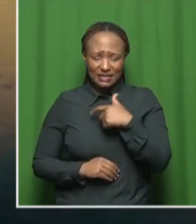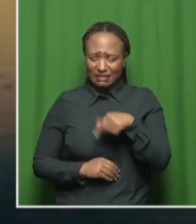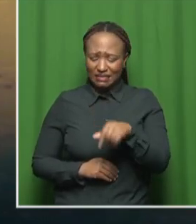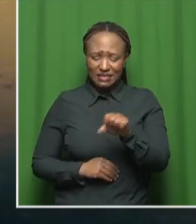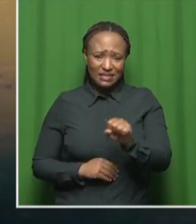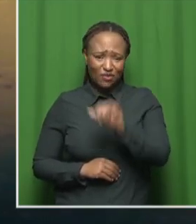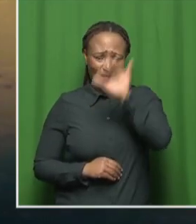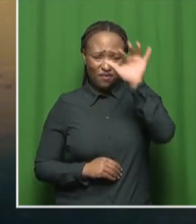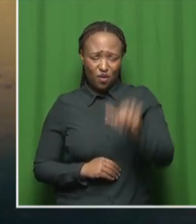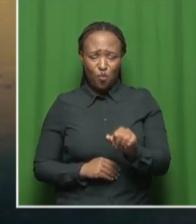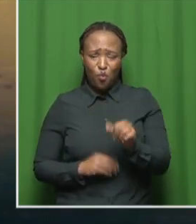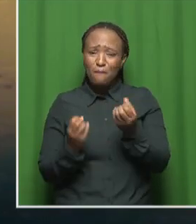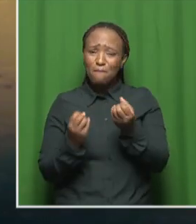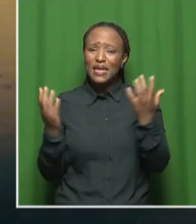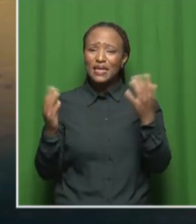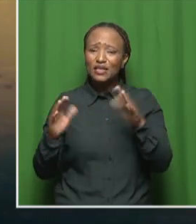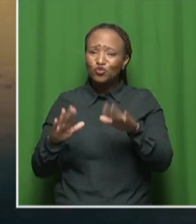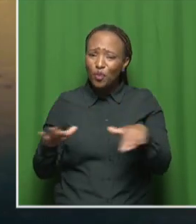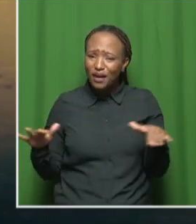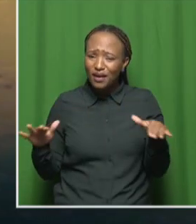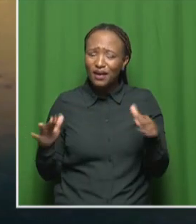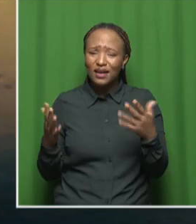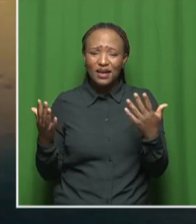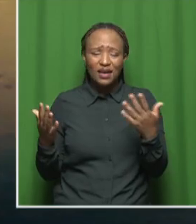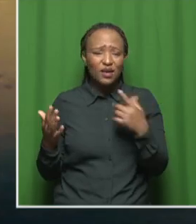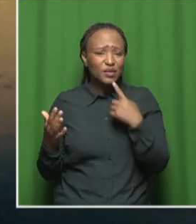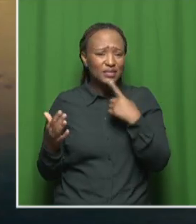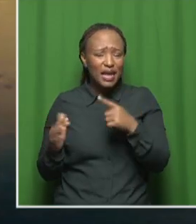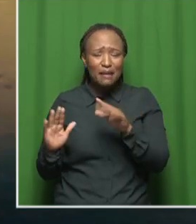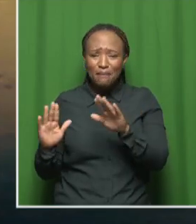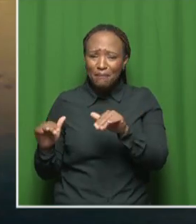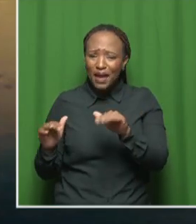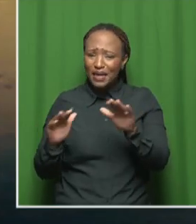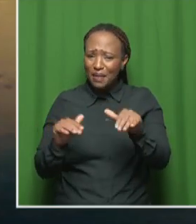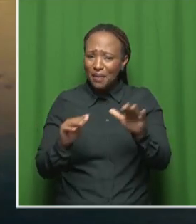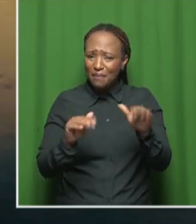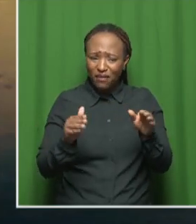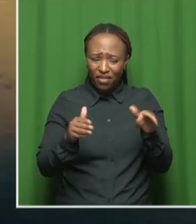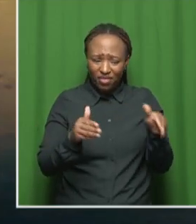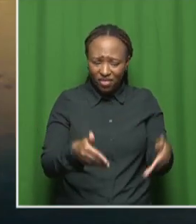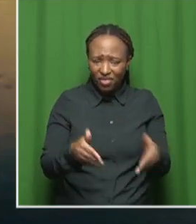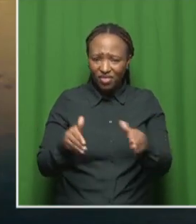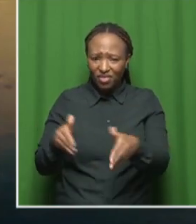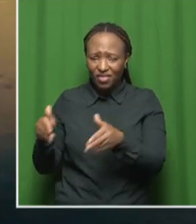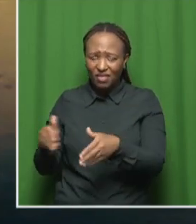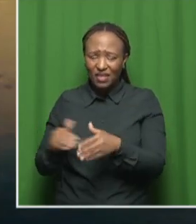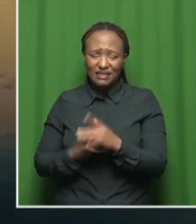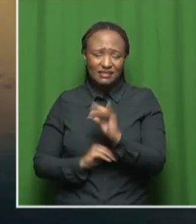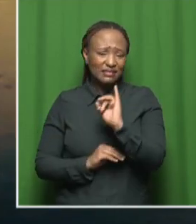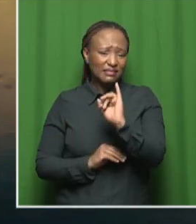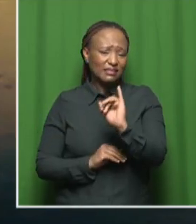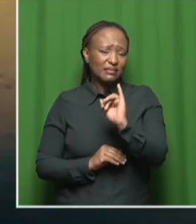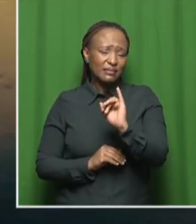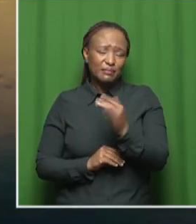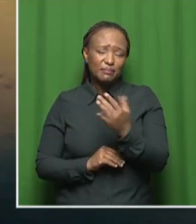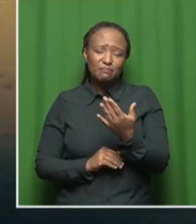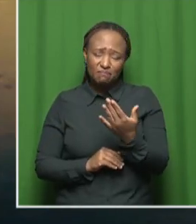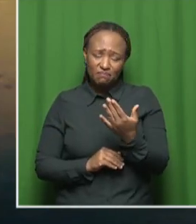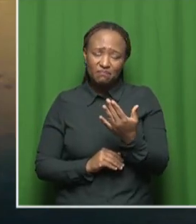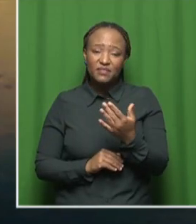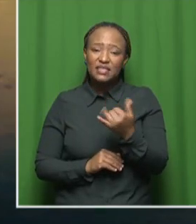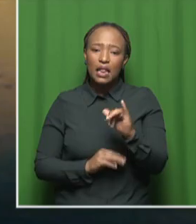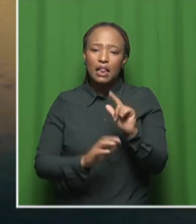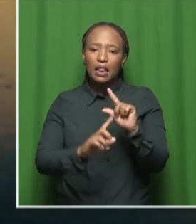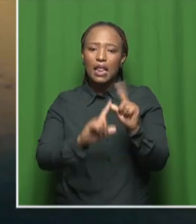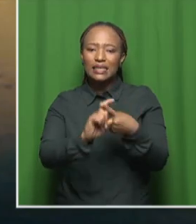as so many children that we are saying goodbye to. It's just very difficult. of course, there's still that accident